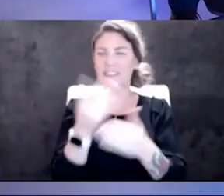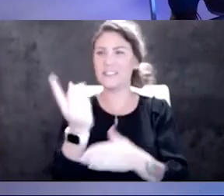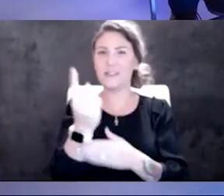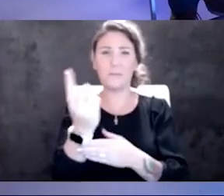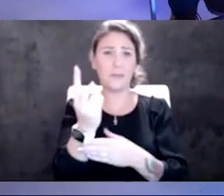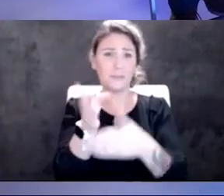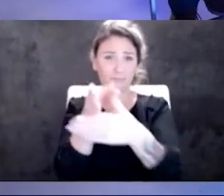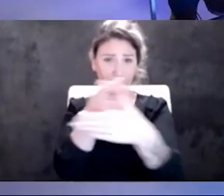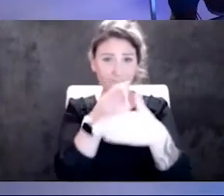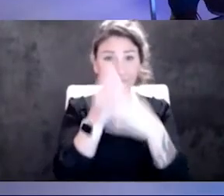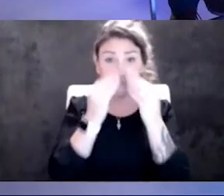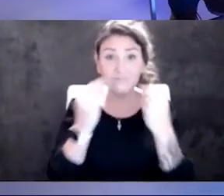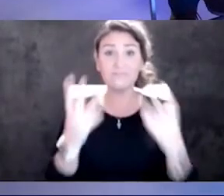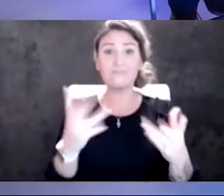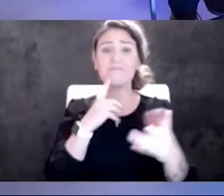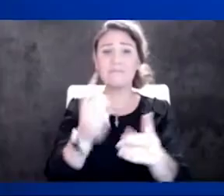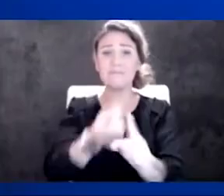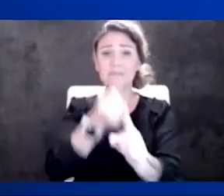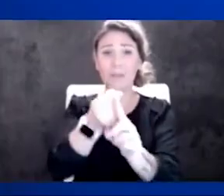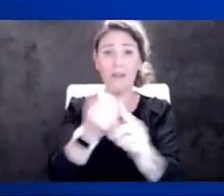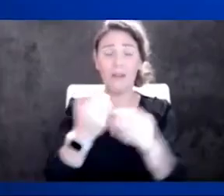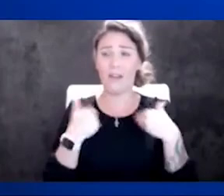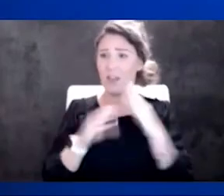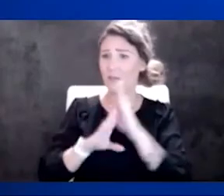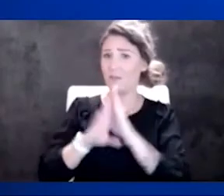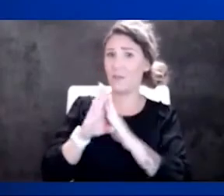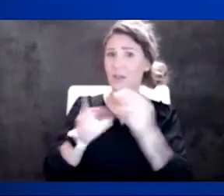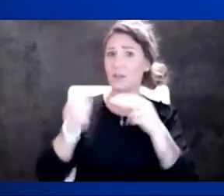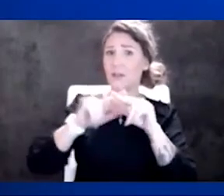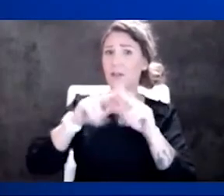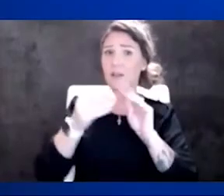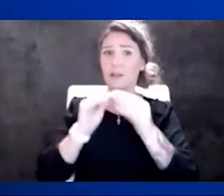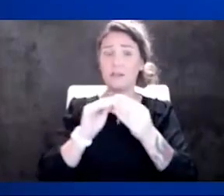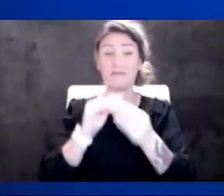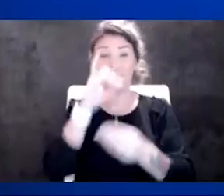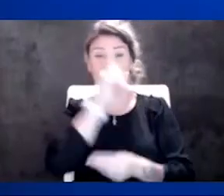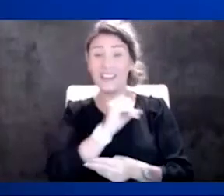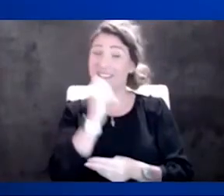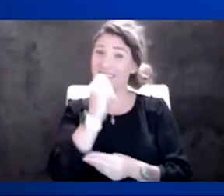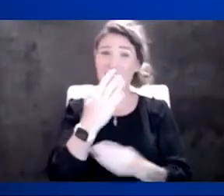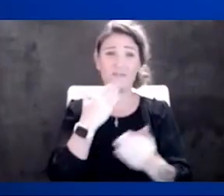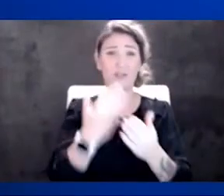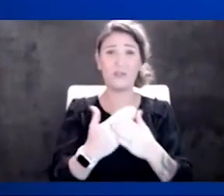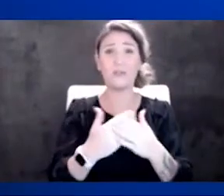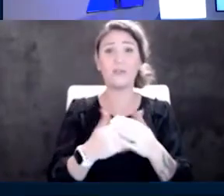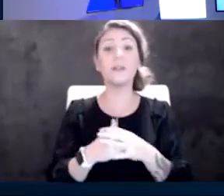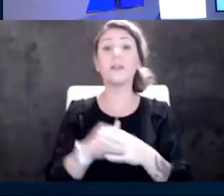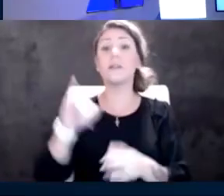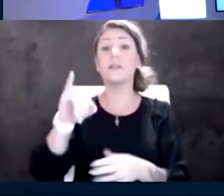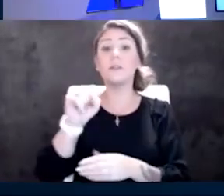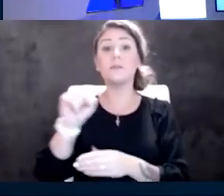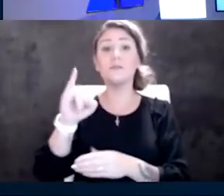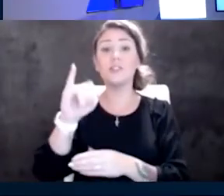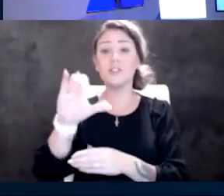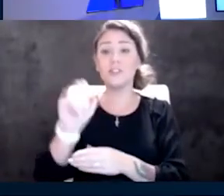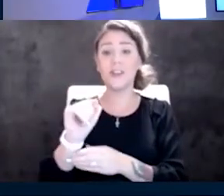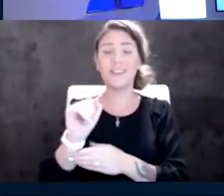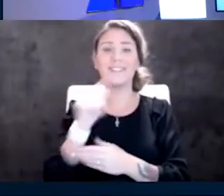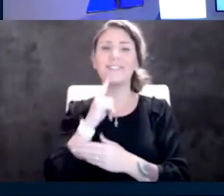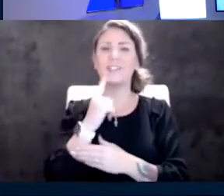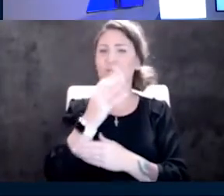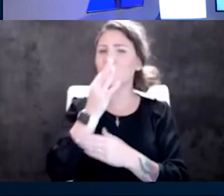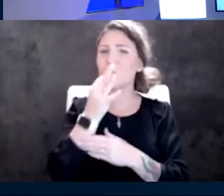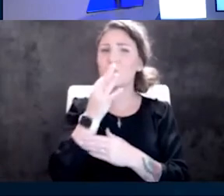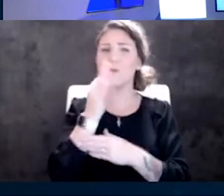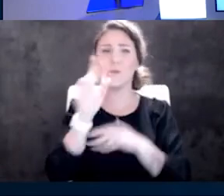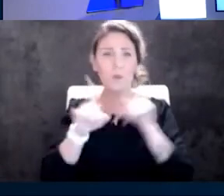this surge is having, and as you can guess, it's probably not been good. Jessica is also standing by to take your questions. Make sure to get your questions